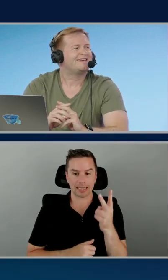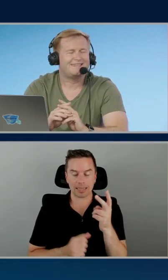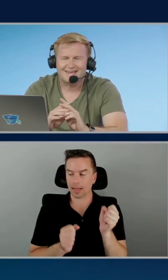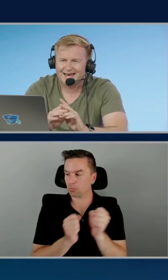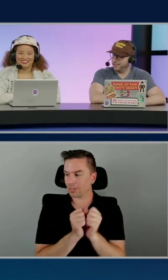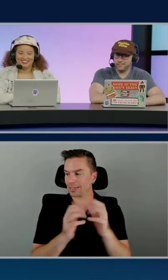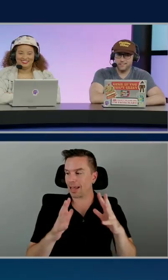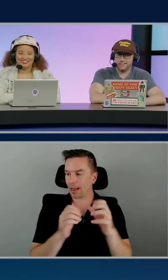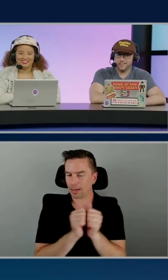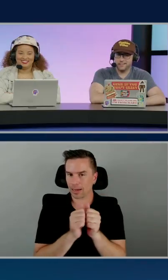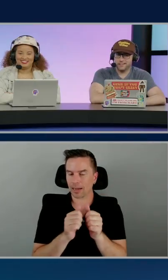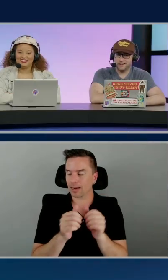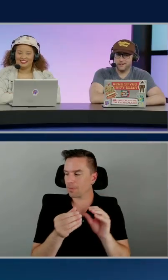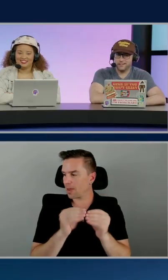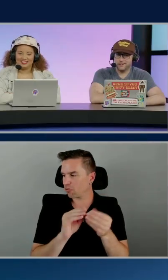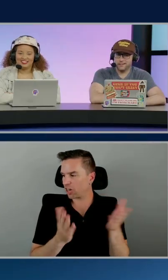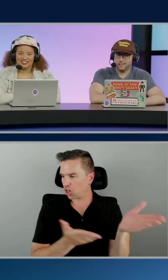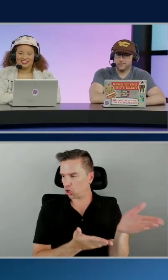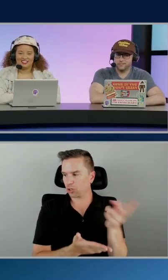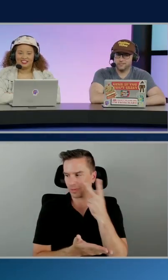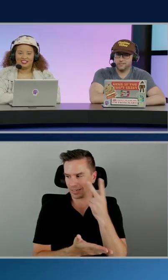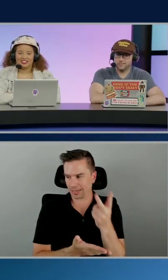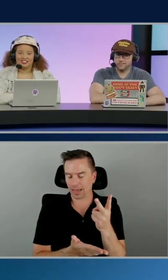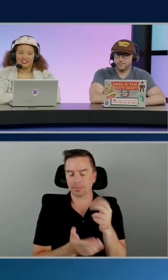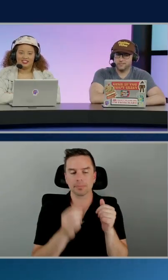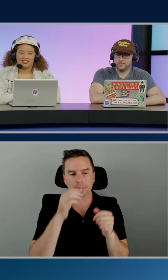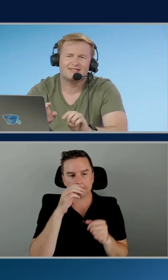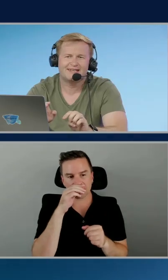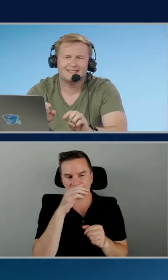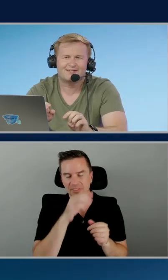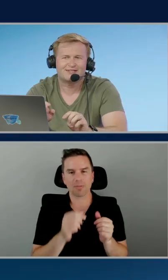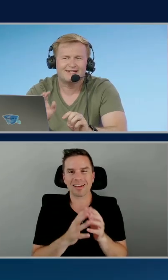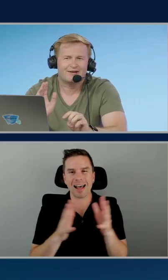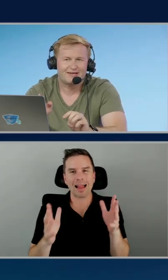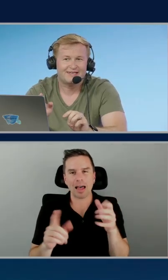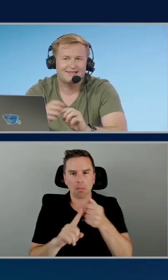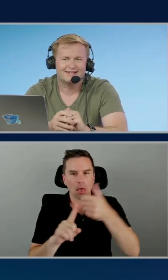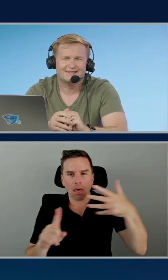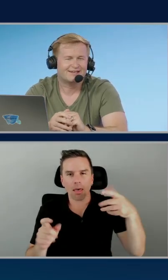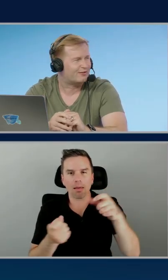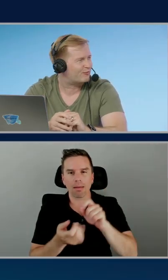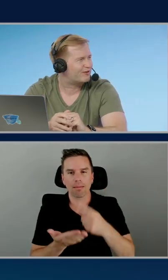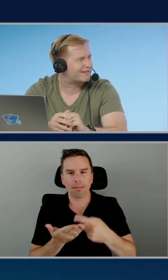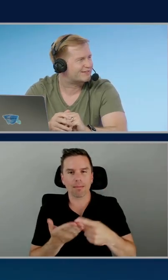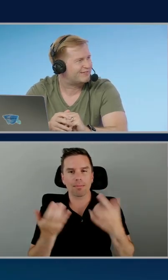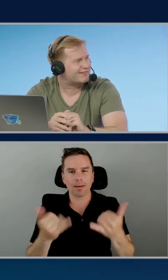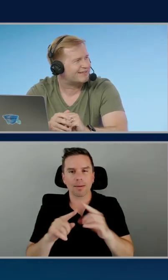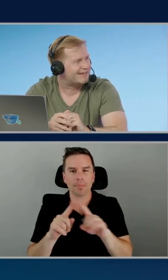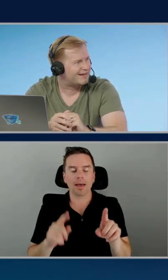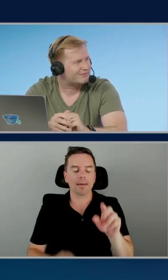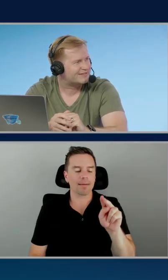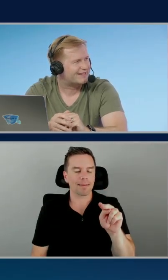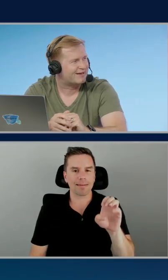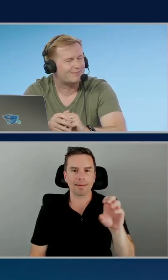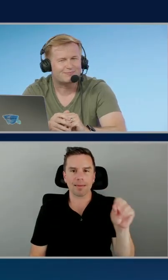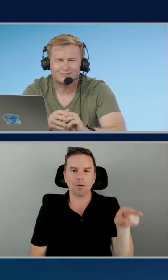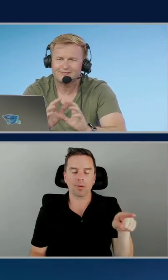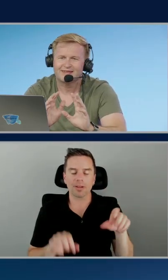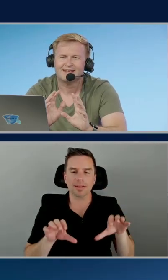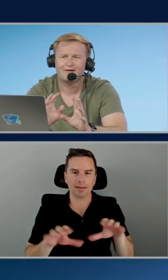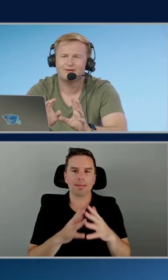metric, isn't it? Yeah, I'm not going to go into too much detail right now, but actually one of our senior devs, Neo, he did a lot of work into figuring that out